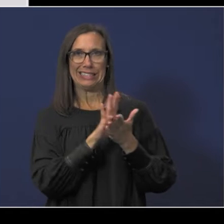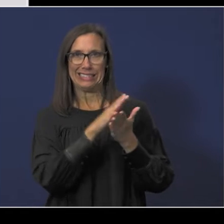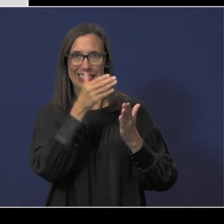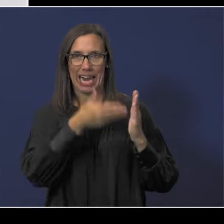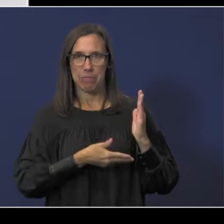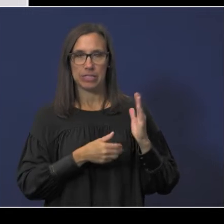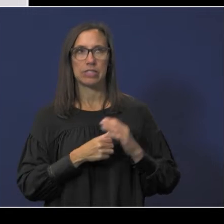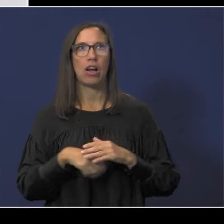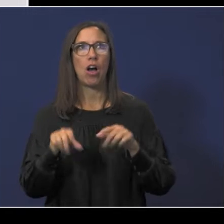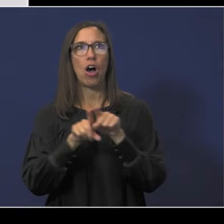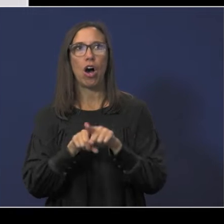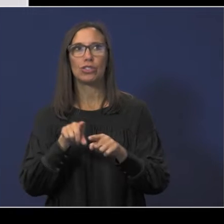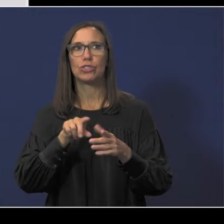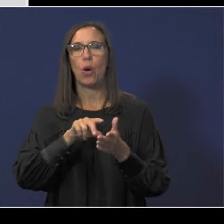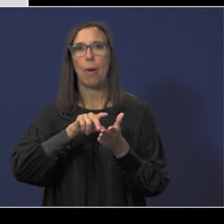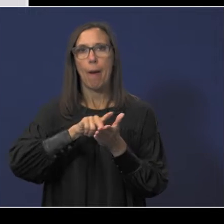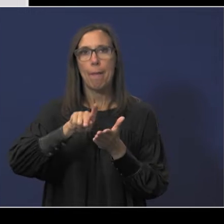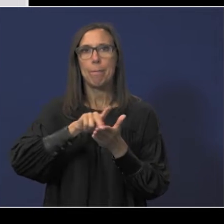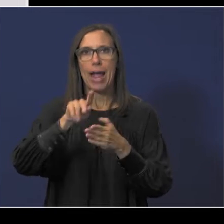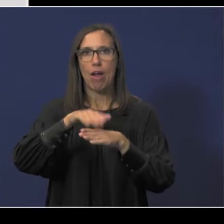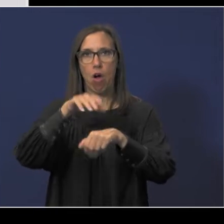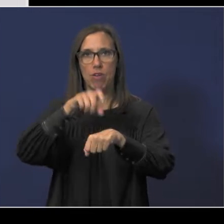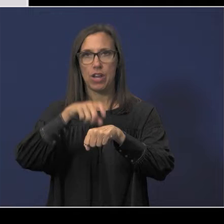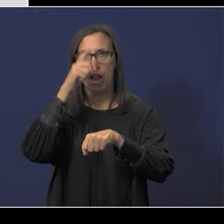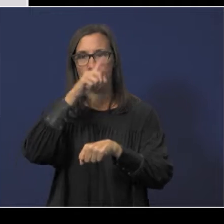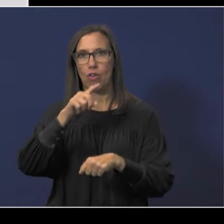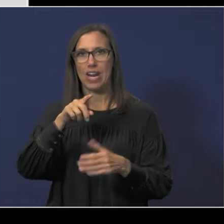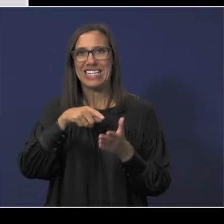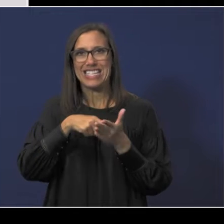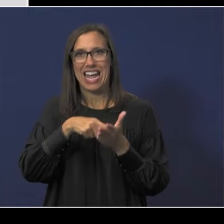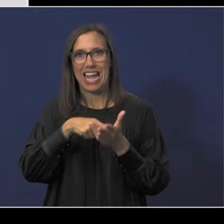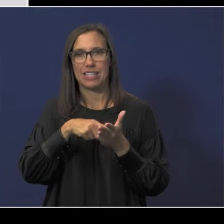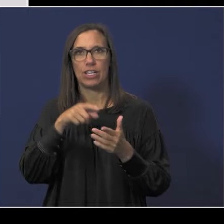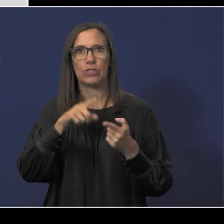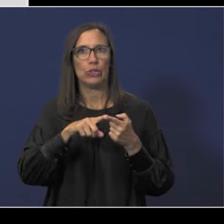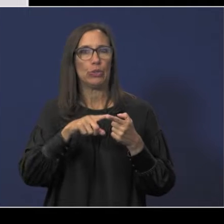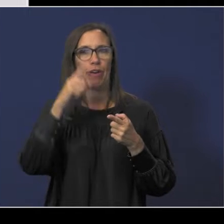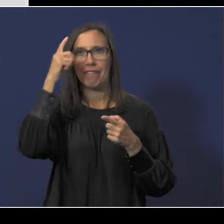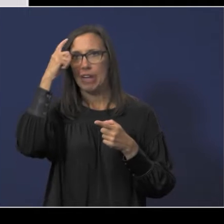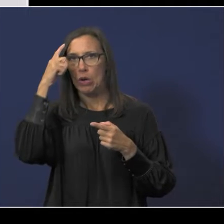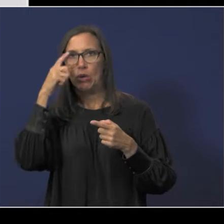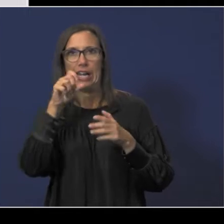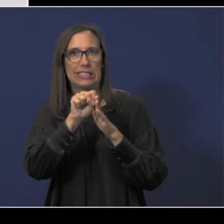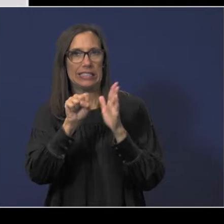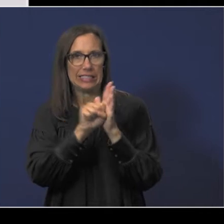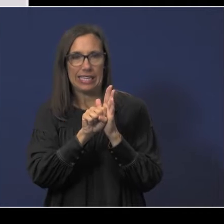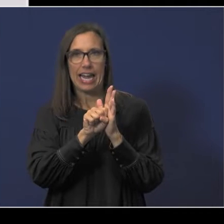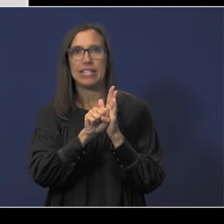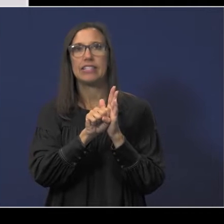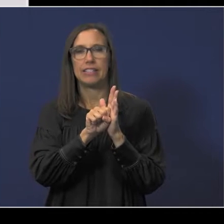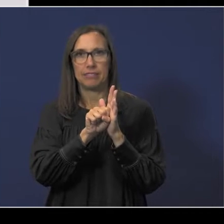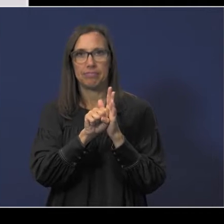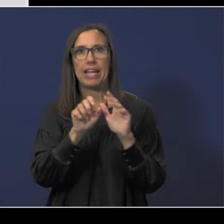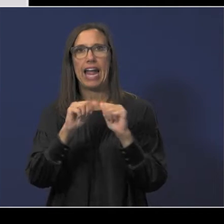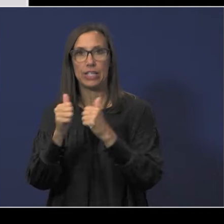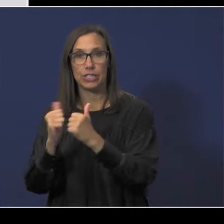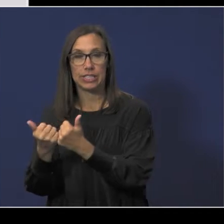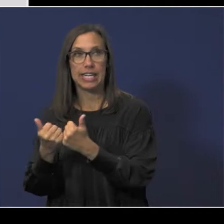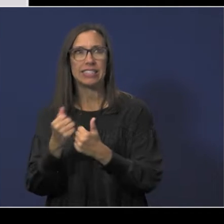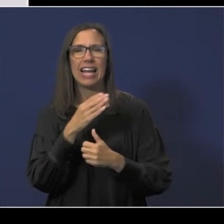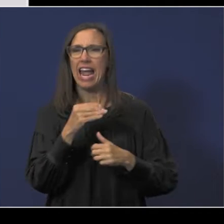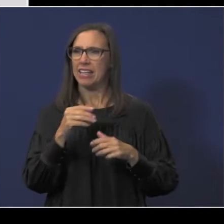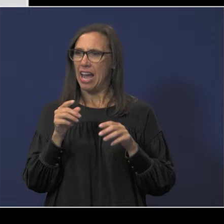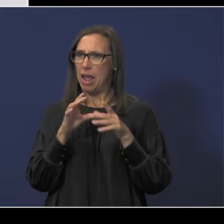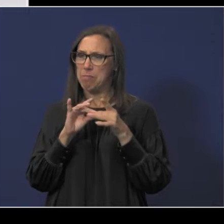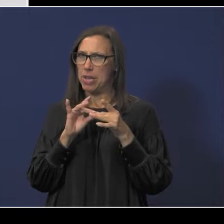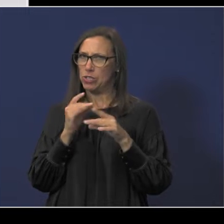Also making timely payments for our bonded debt into state and federal agencies such as TRS and IRS. And as I mentioned